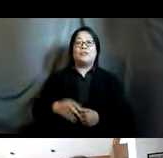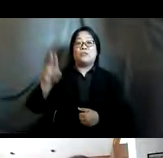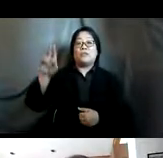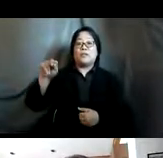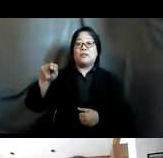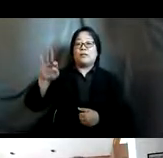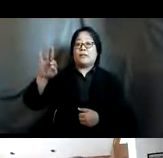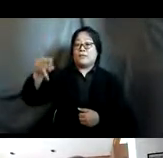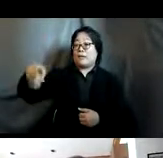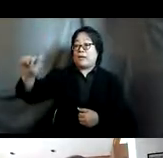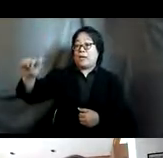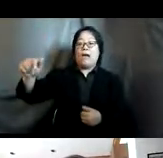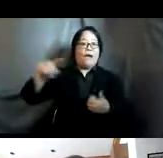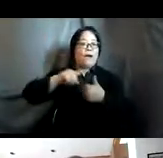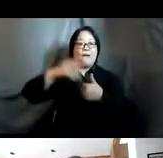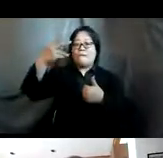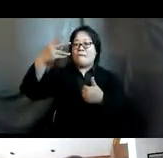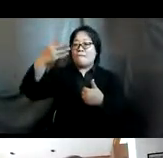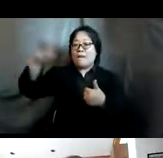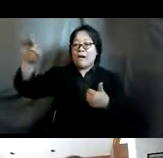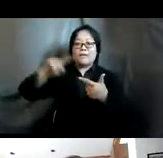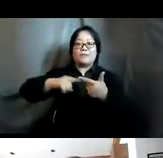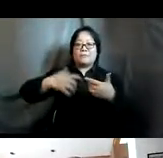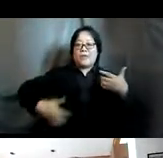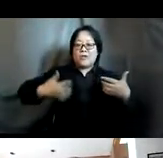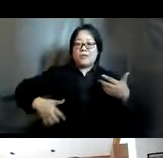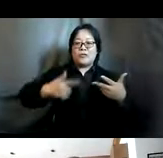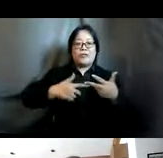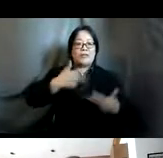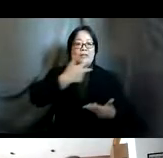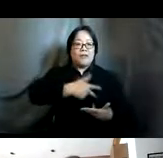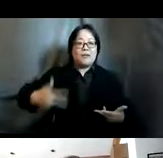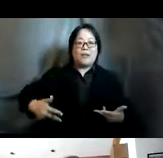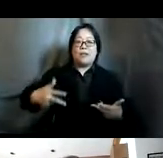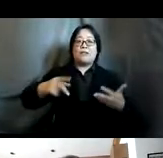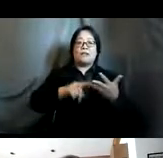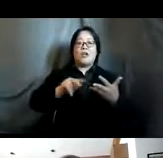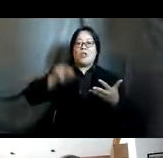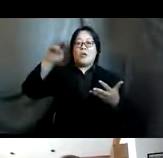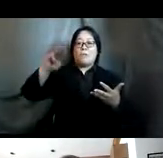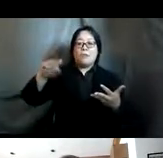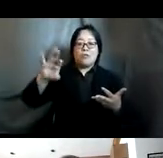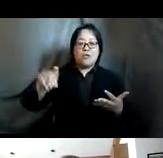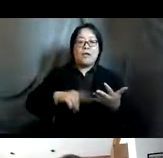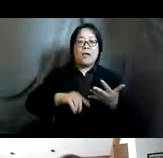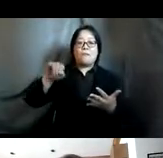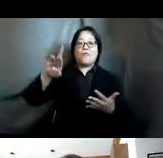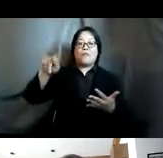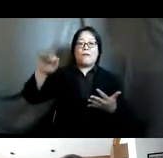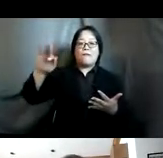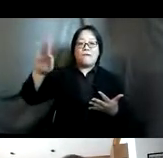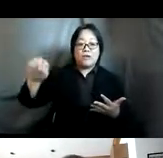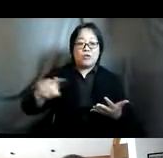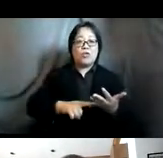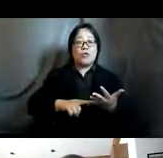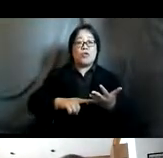france argentina denmark burkina faso north macedonia and the global financial facility for women girls